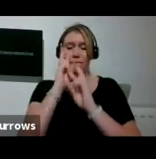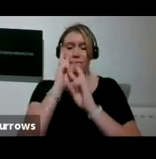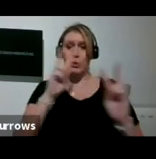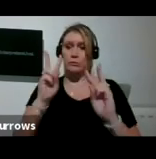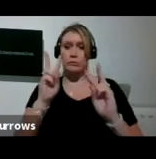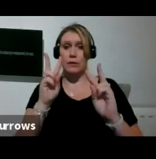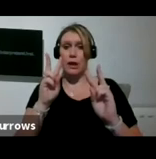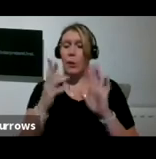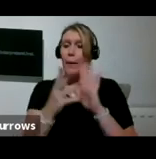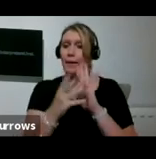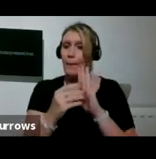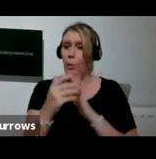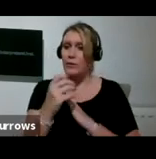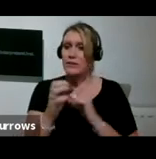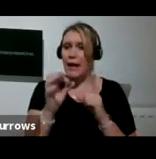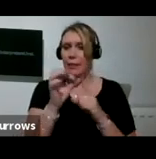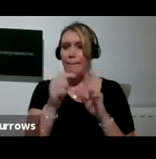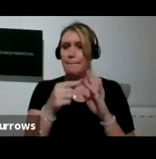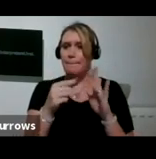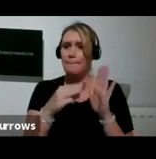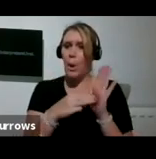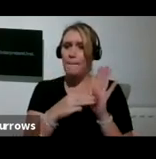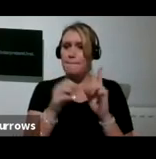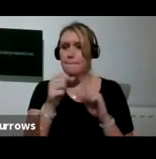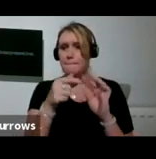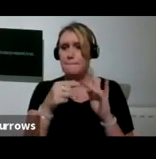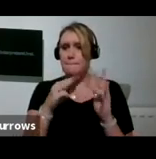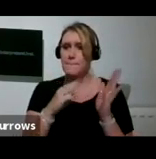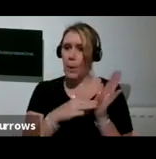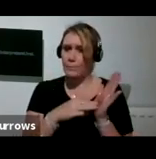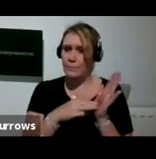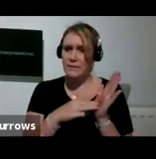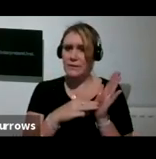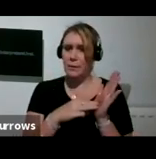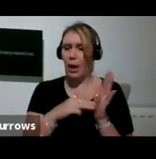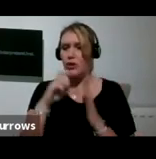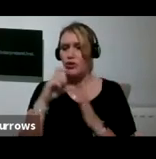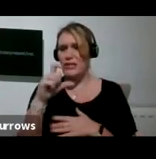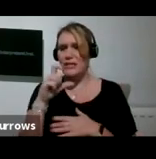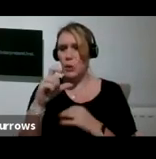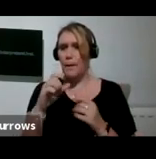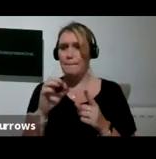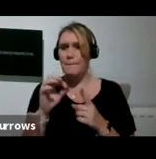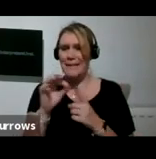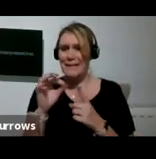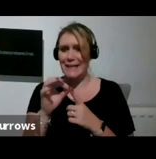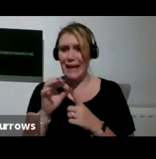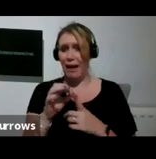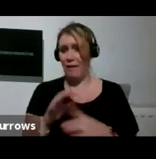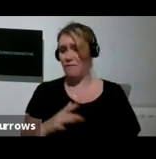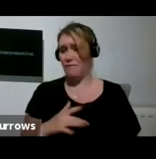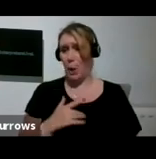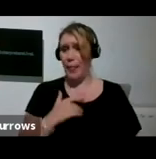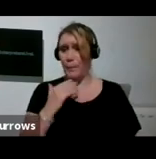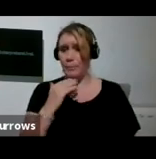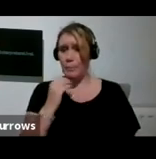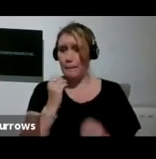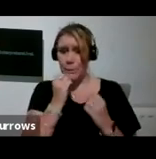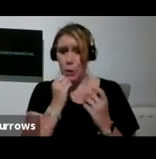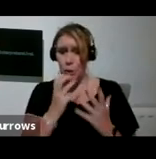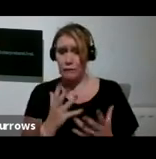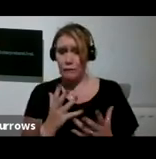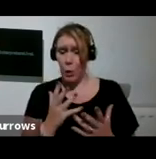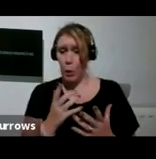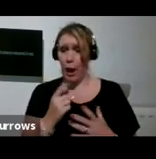was an installation by Crystal Peasy and I think that's absolutely beautiful. It's really stunning. It would never have occurred